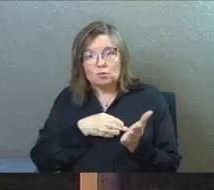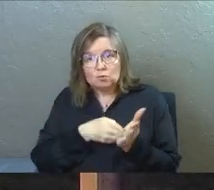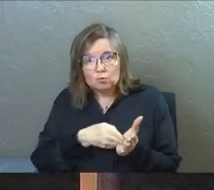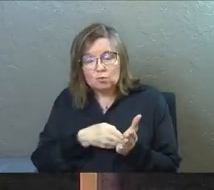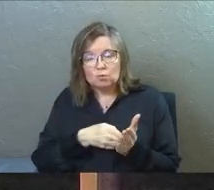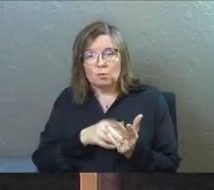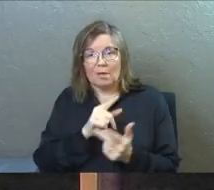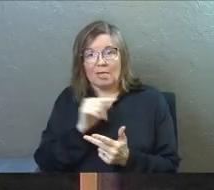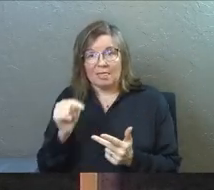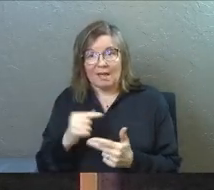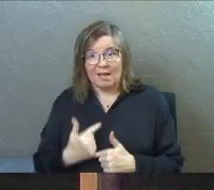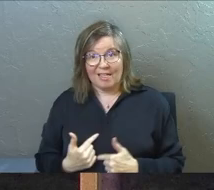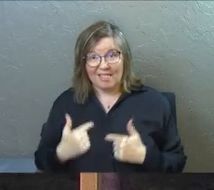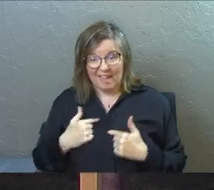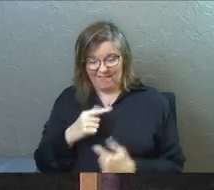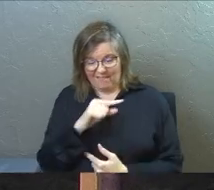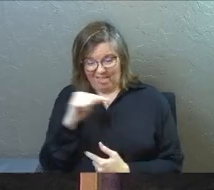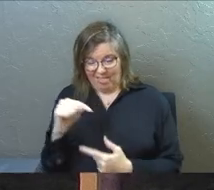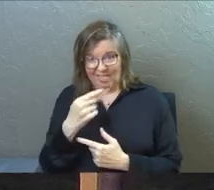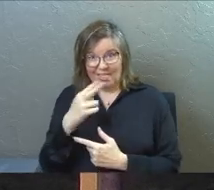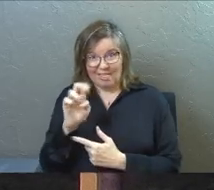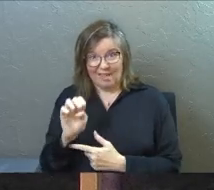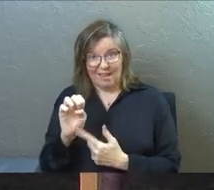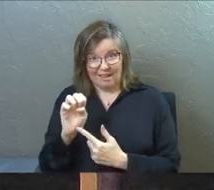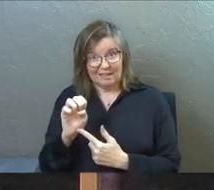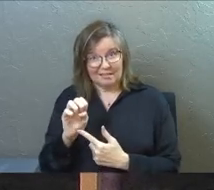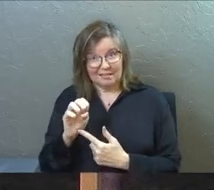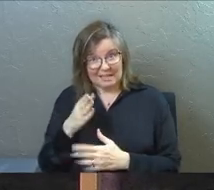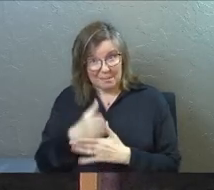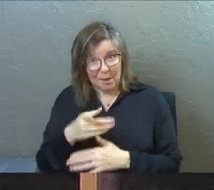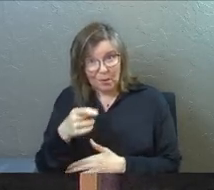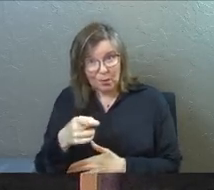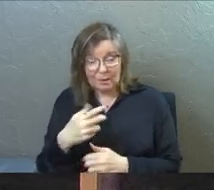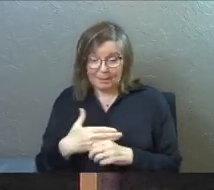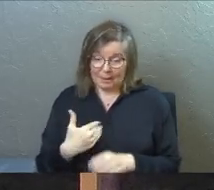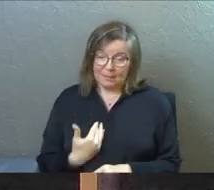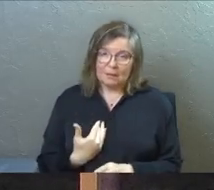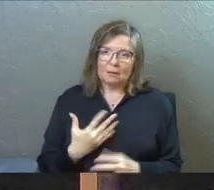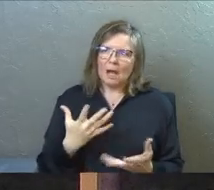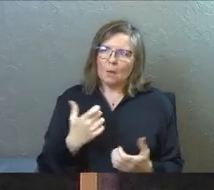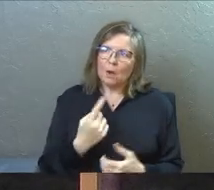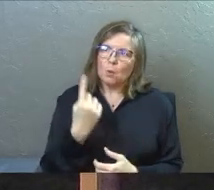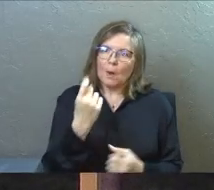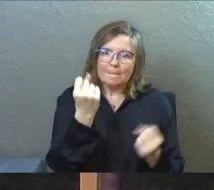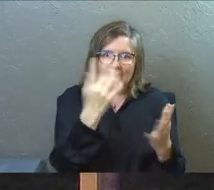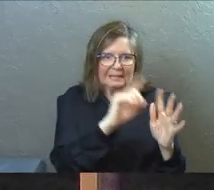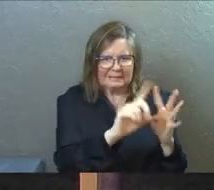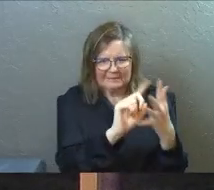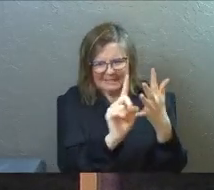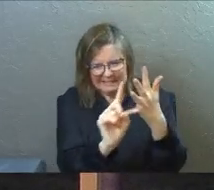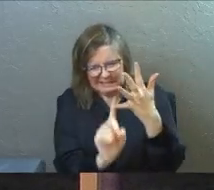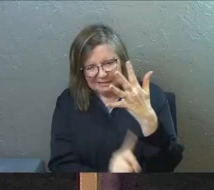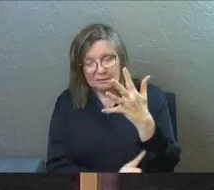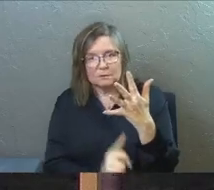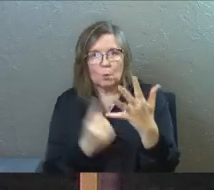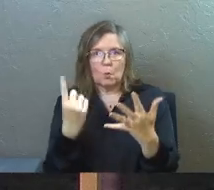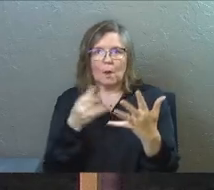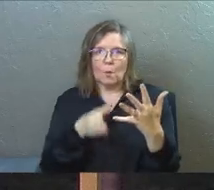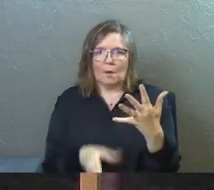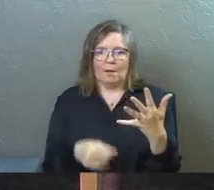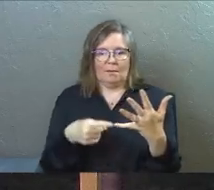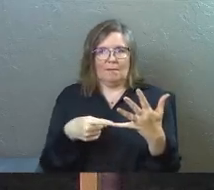Do those the statements bother you? They bother me. No, I want you to be one of many ways. I want you to be one way.